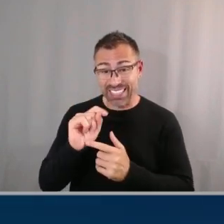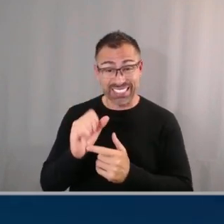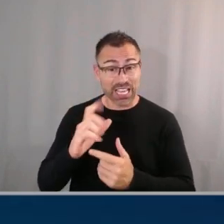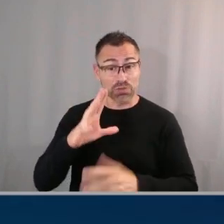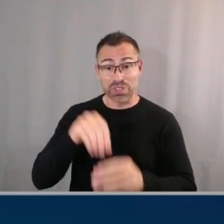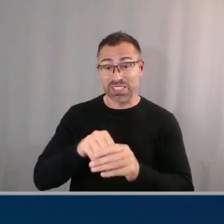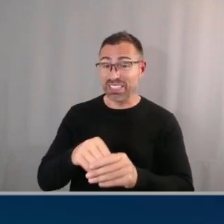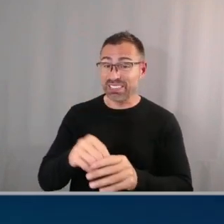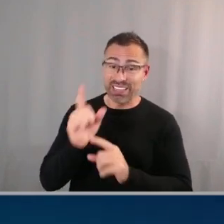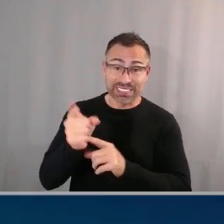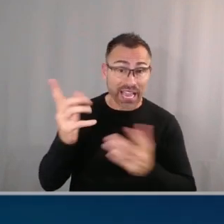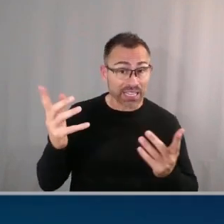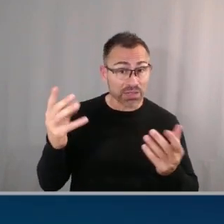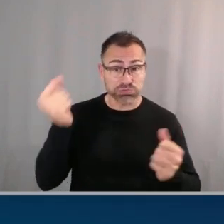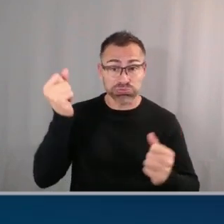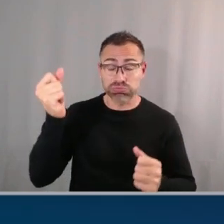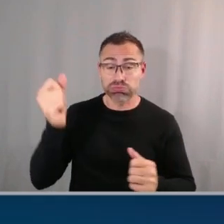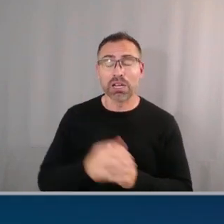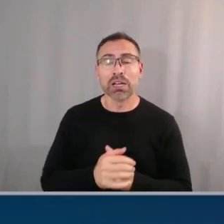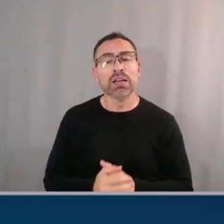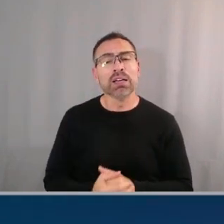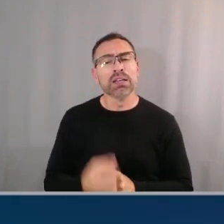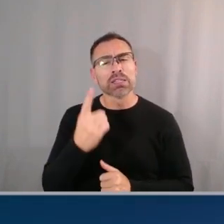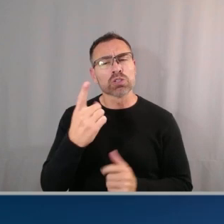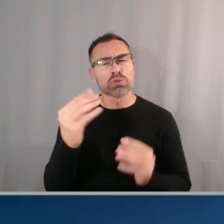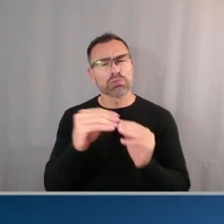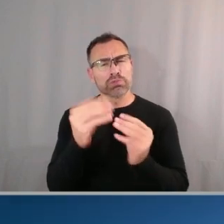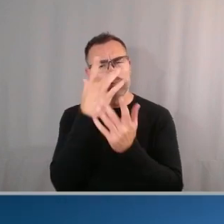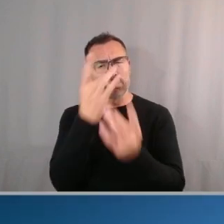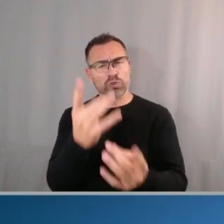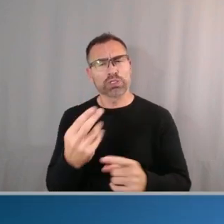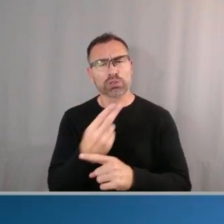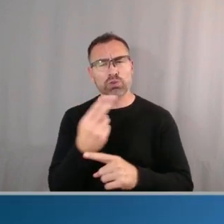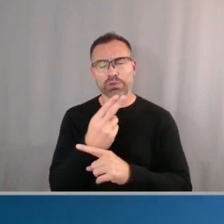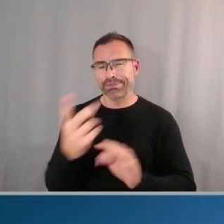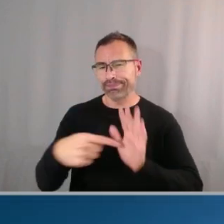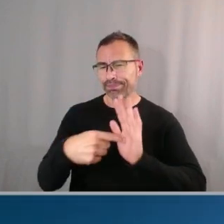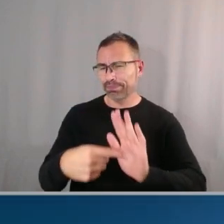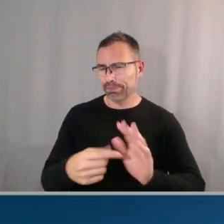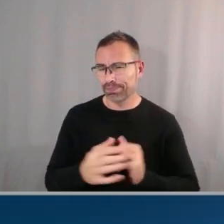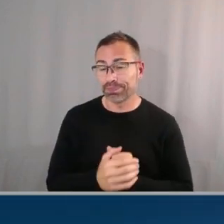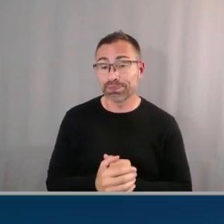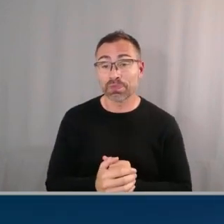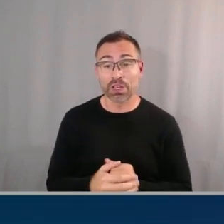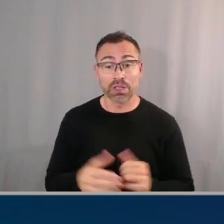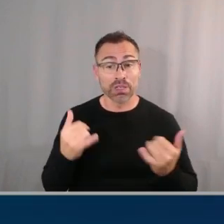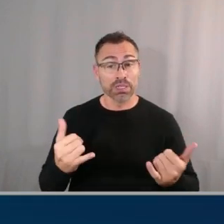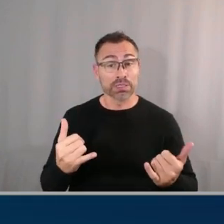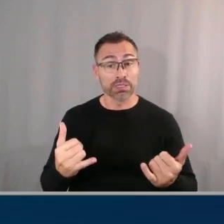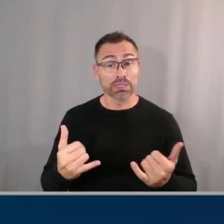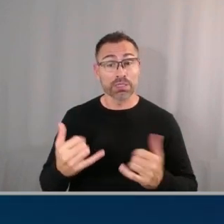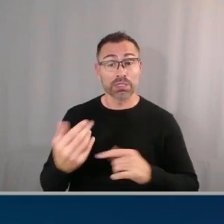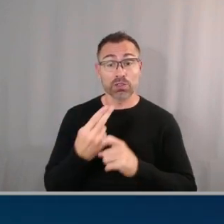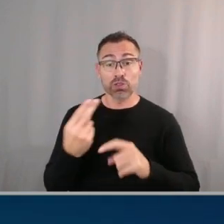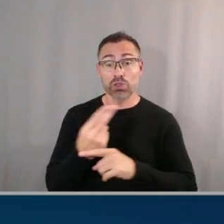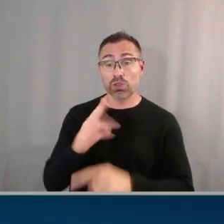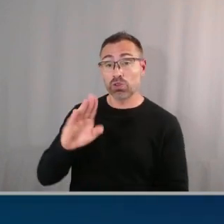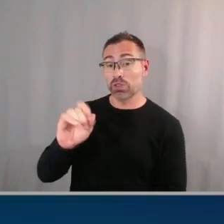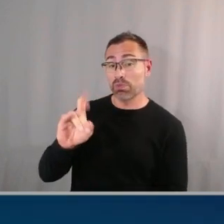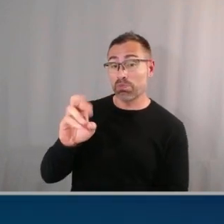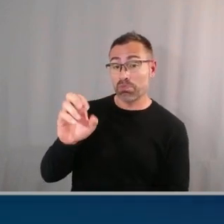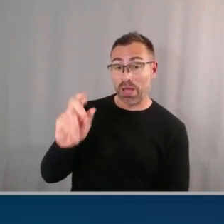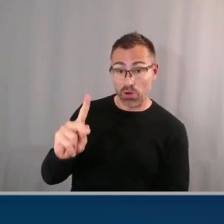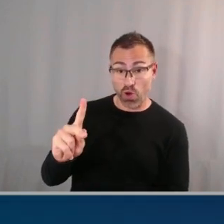um there's one more interesting use case that I want to bring up um you can today you can use Bedrock's async API